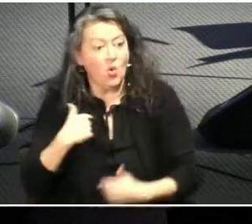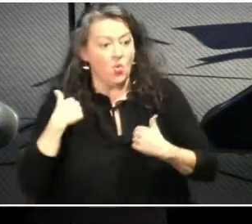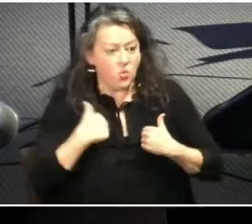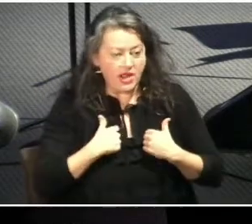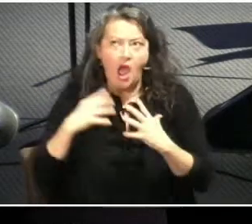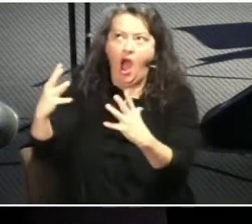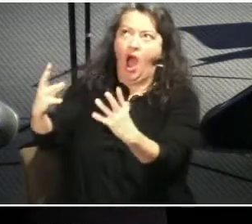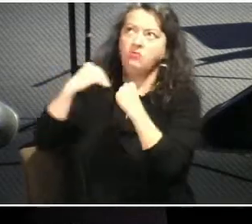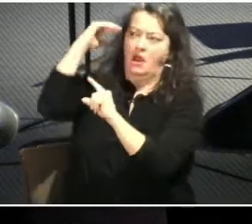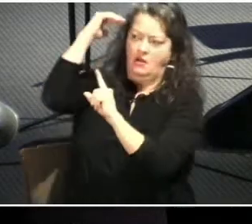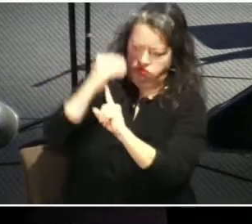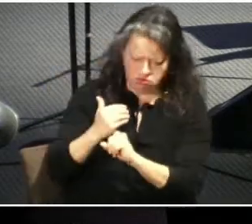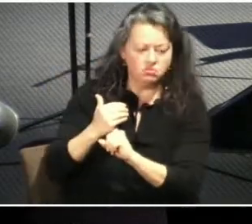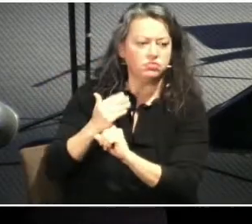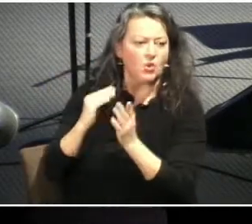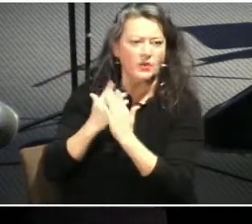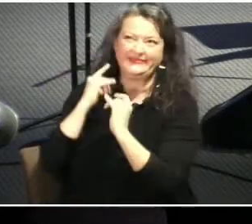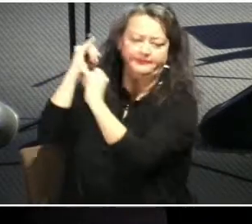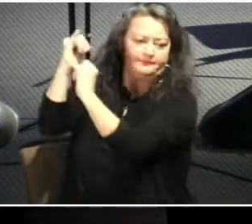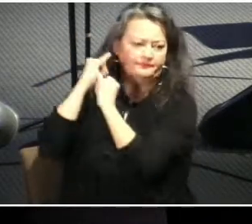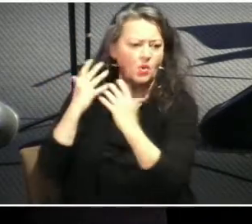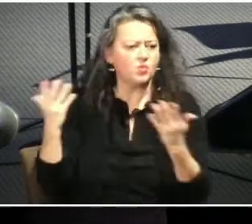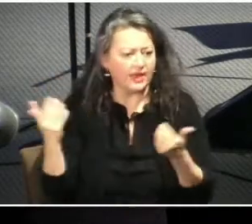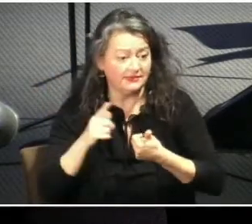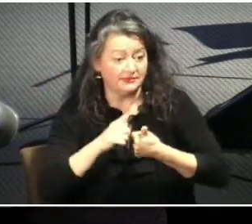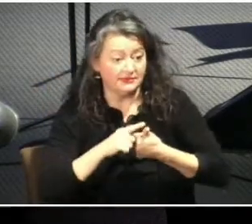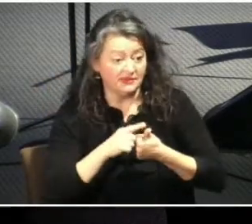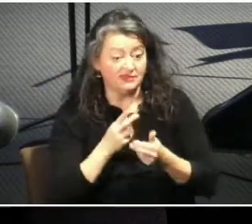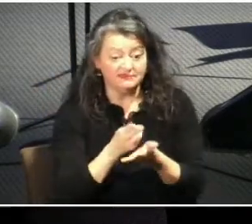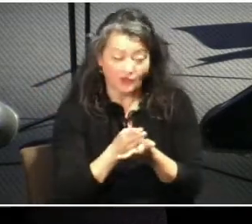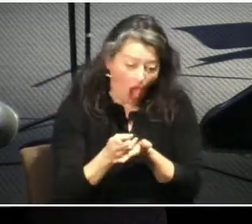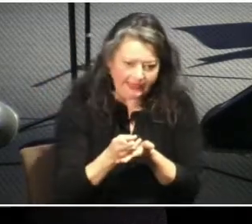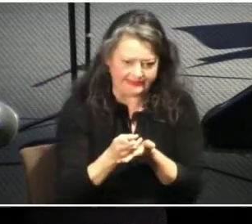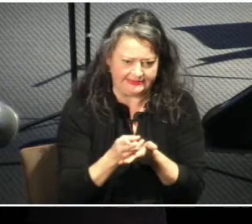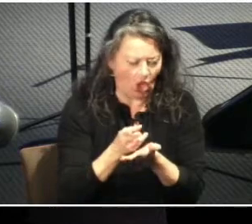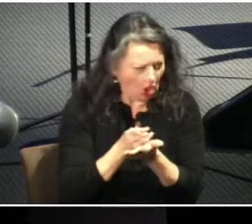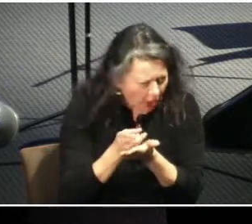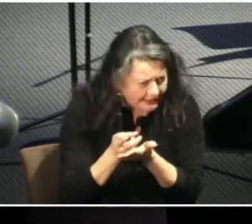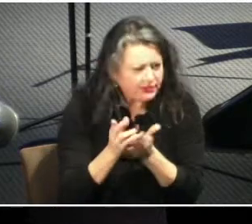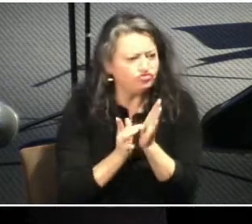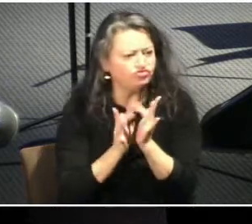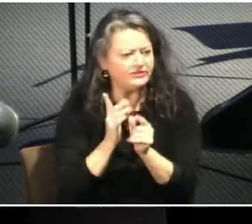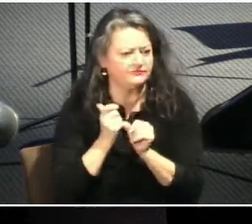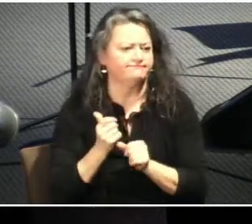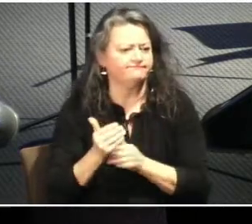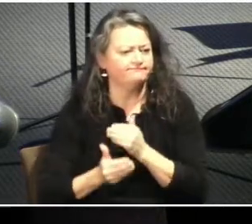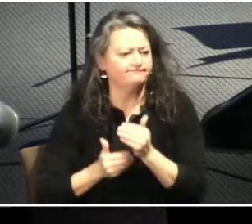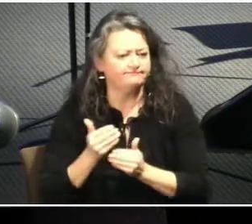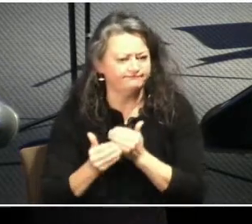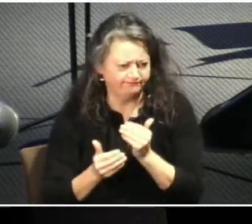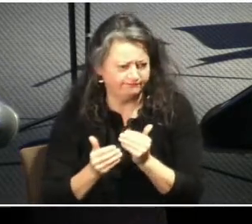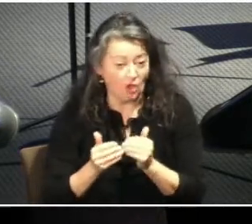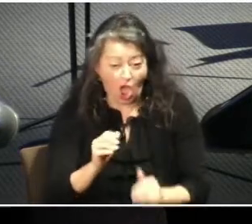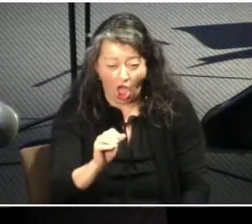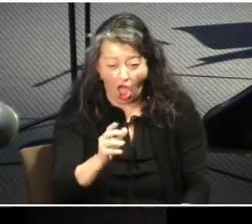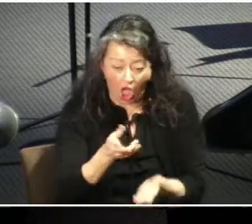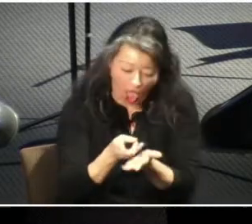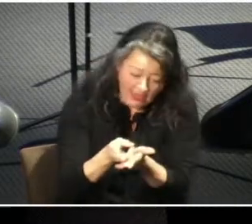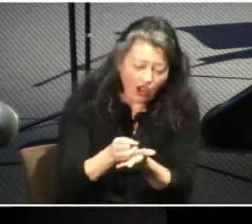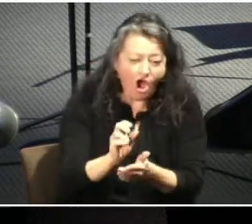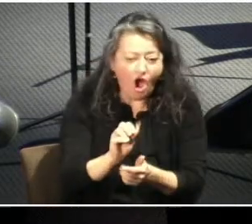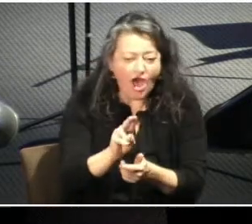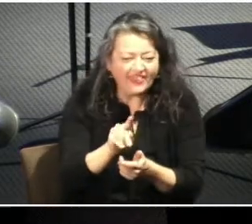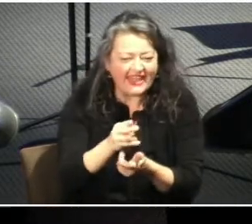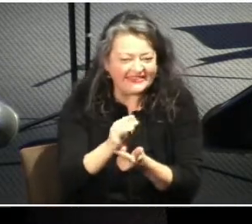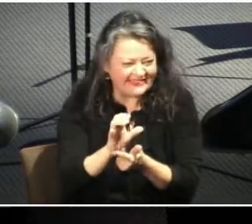And this new self involves authentic Christian living. Remember, we've been talking about authenticity throughout this series. And to